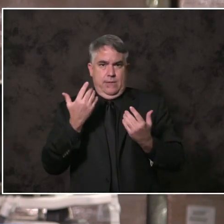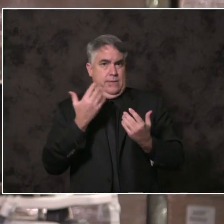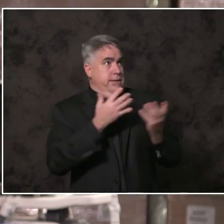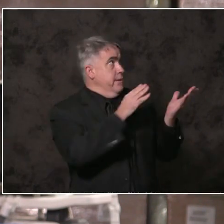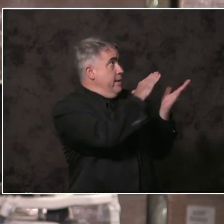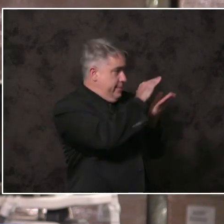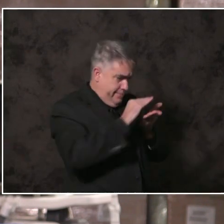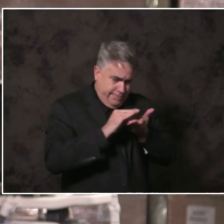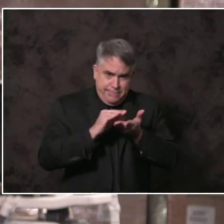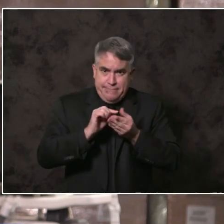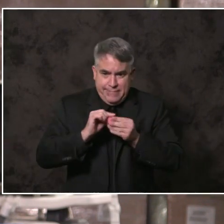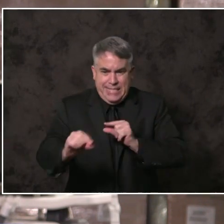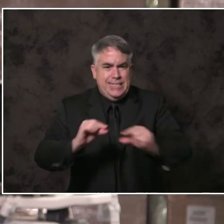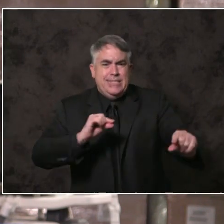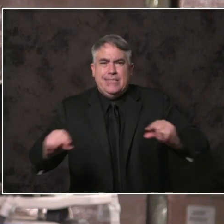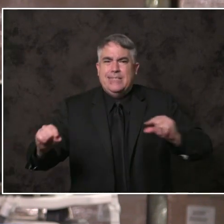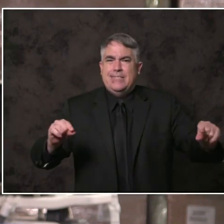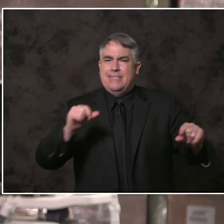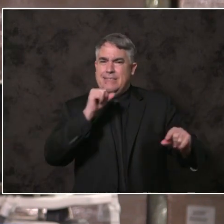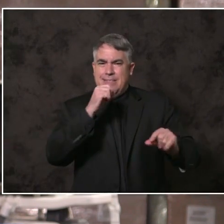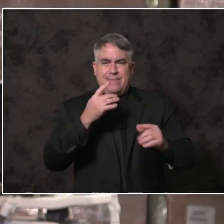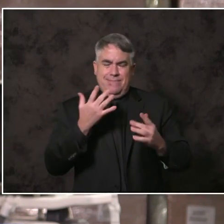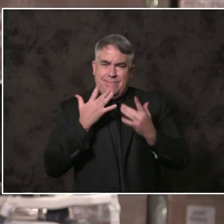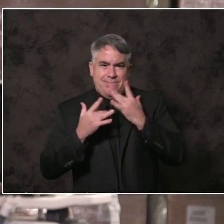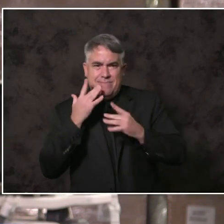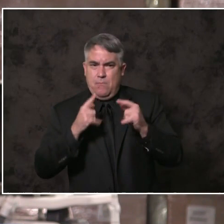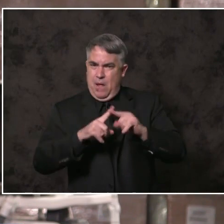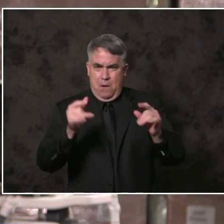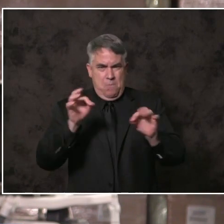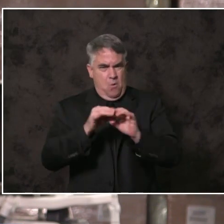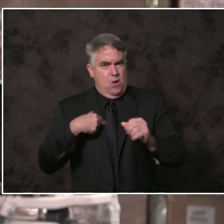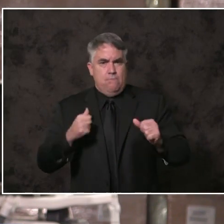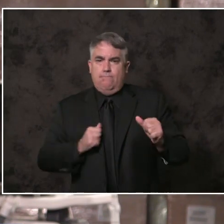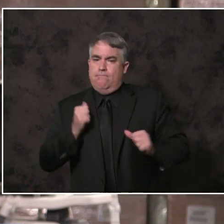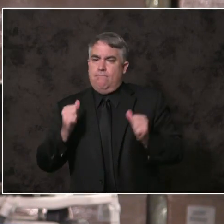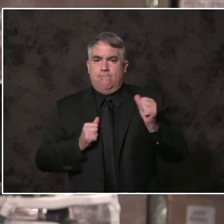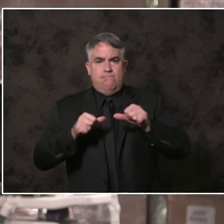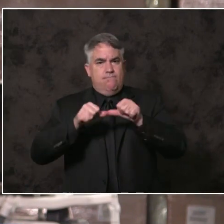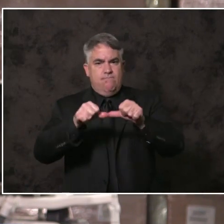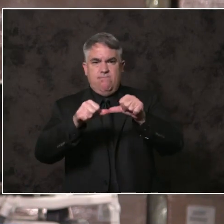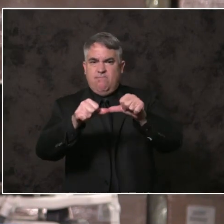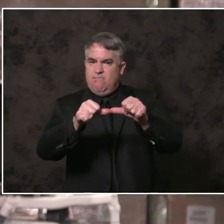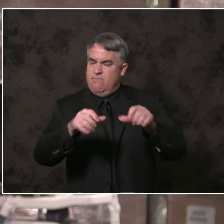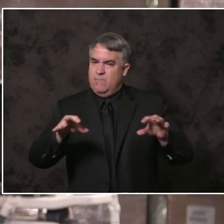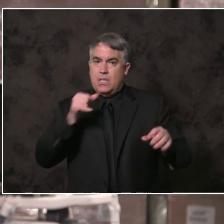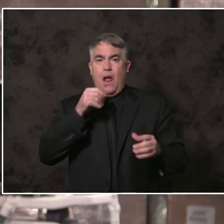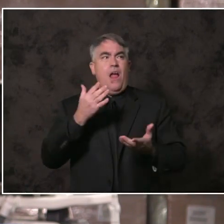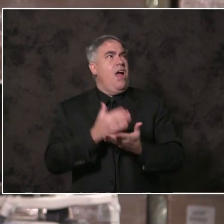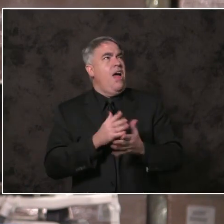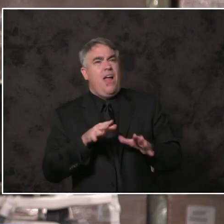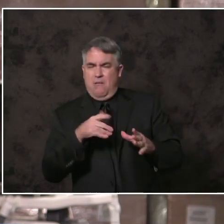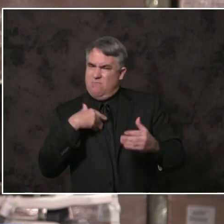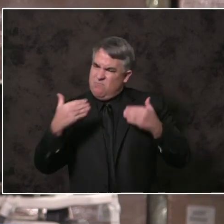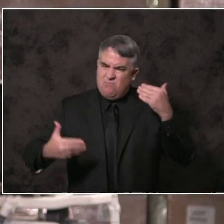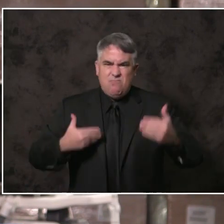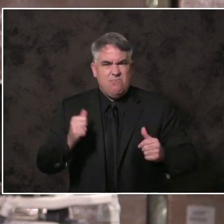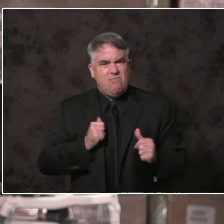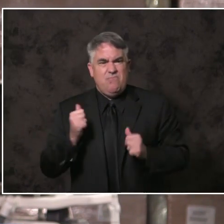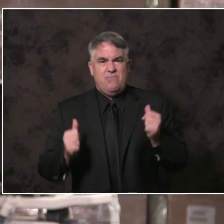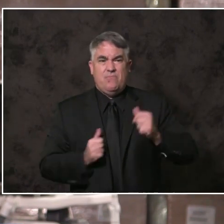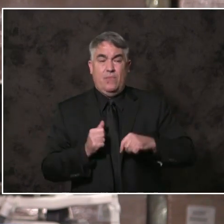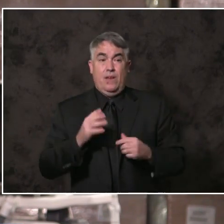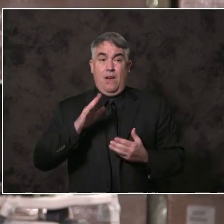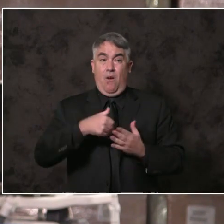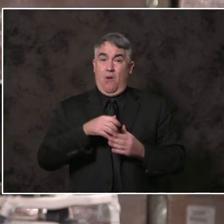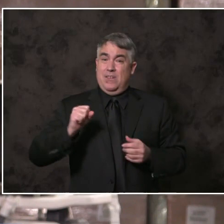frustration, we are continuing to press ahead as best we can. All of San Diego's skilled nursing and